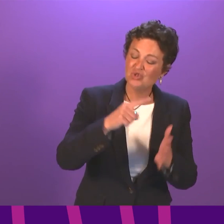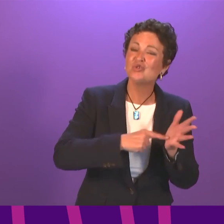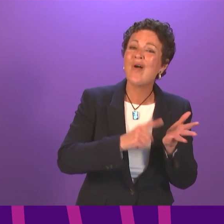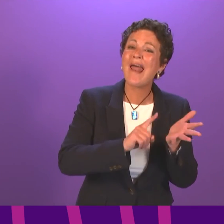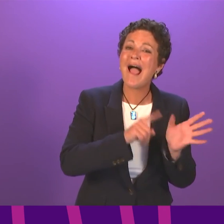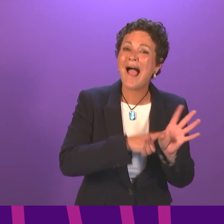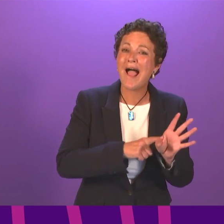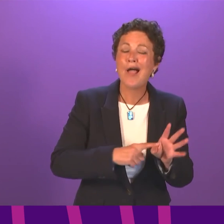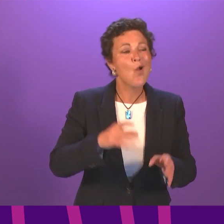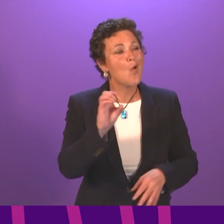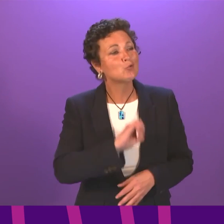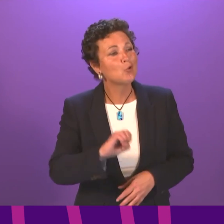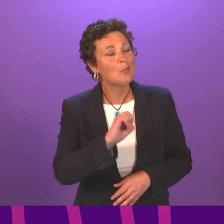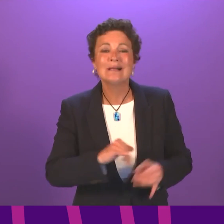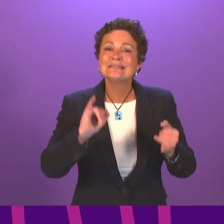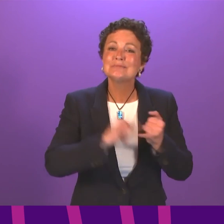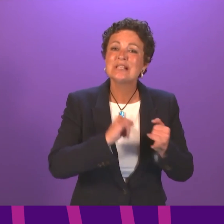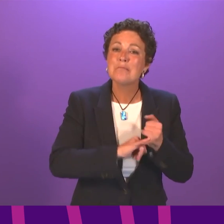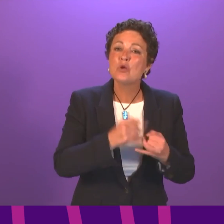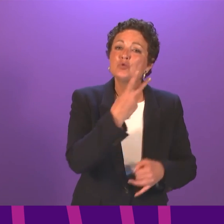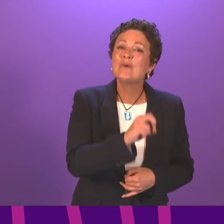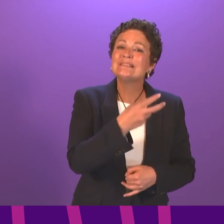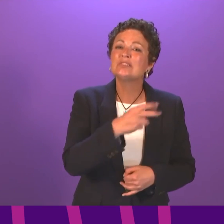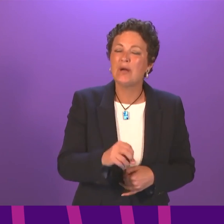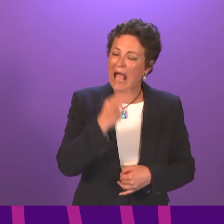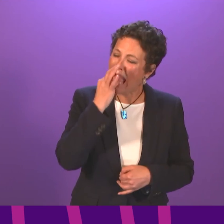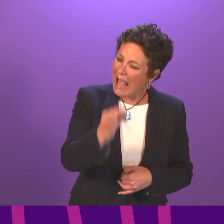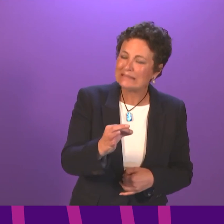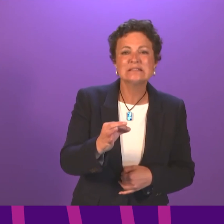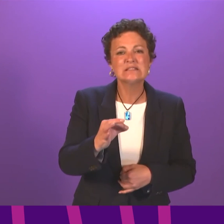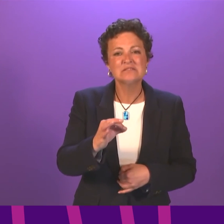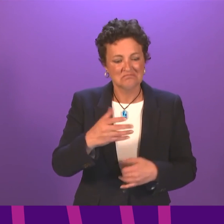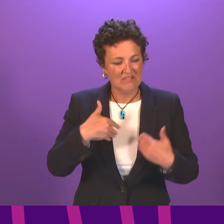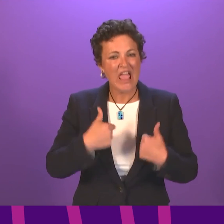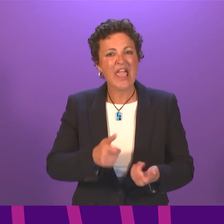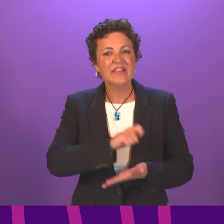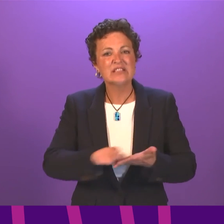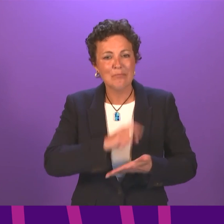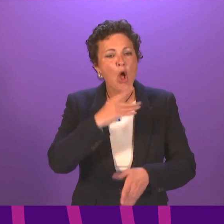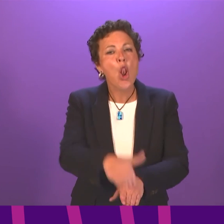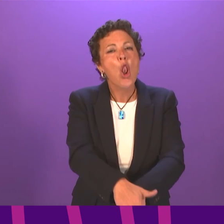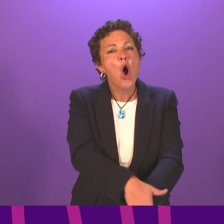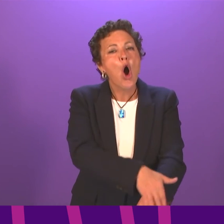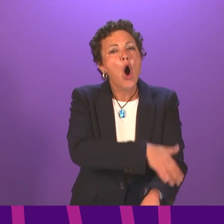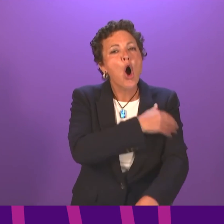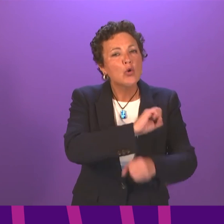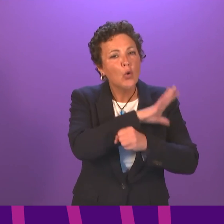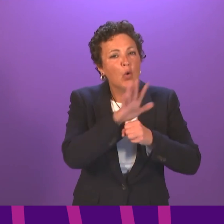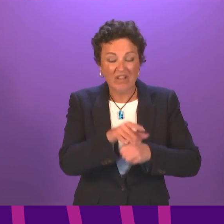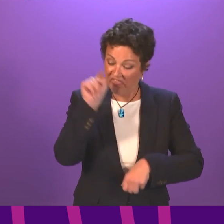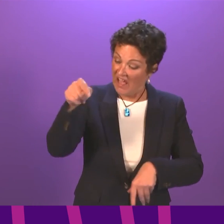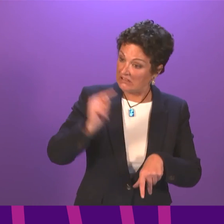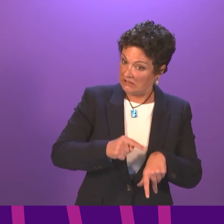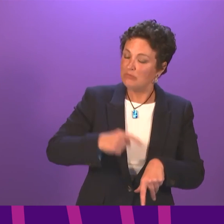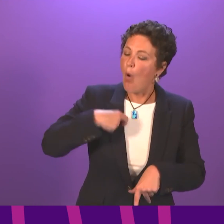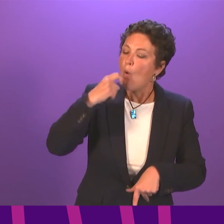2020 I asked the Cabinet Secretary for Health about long Covid clinics. At the time I was told that guidelines would be published at